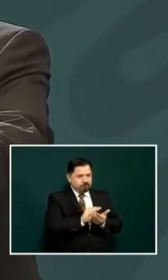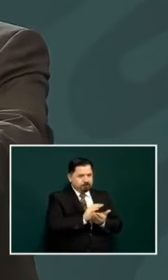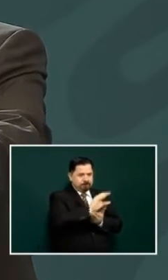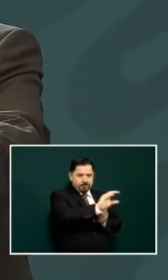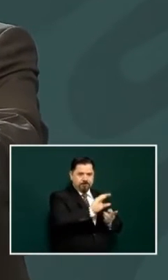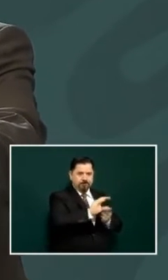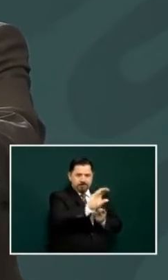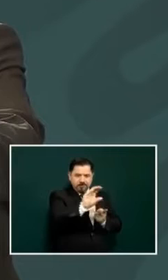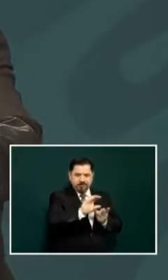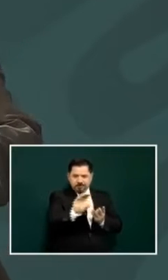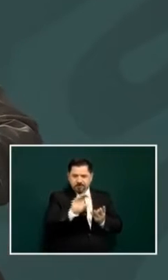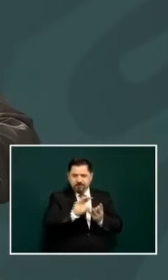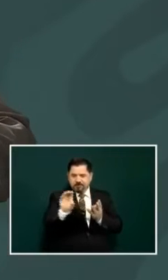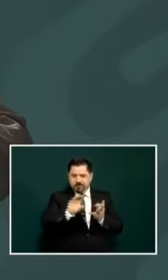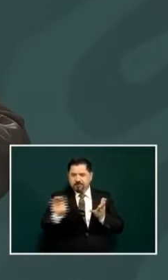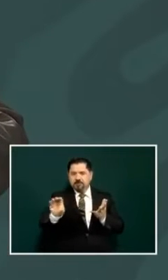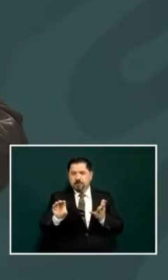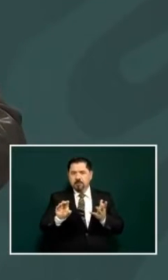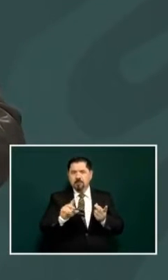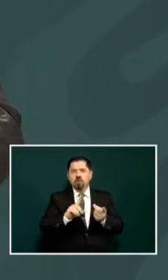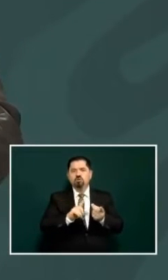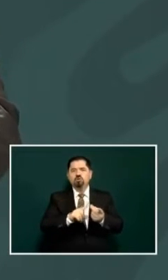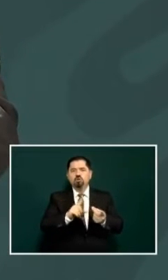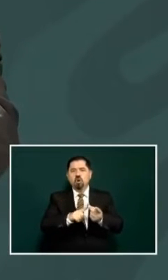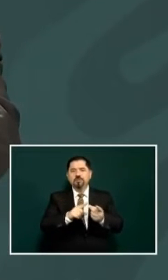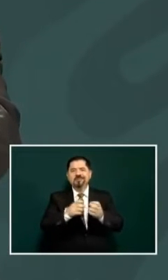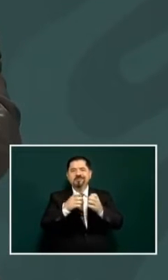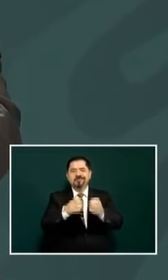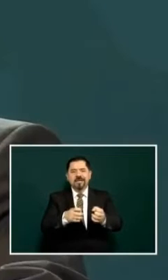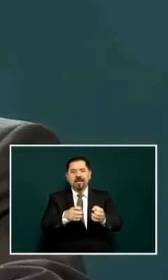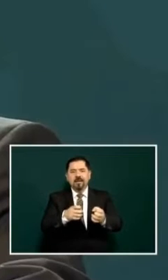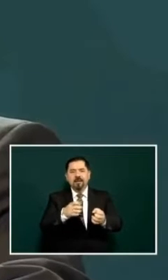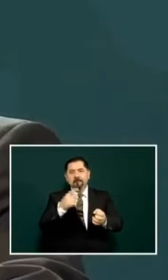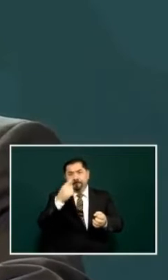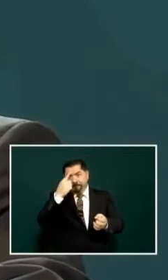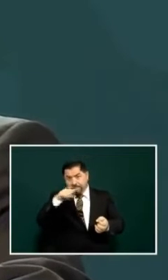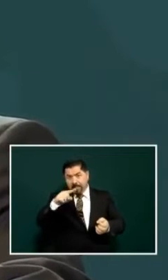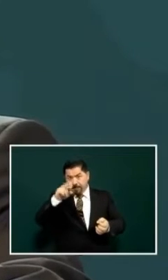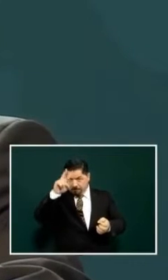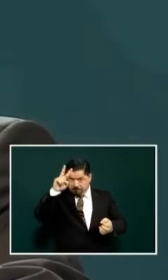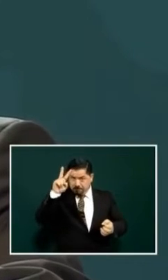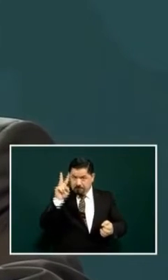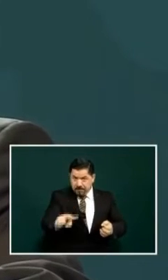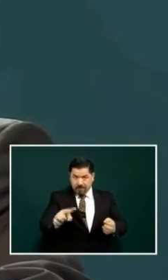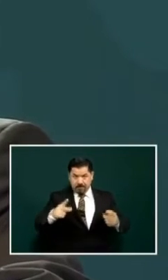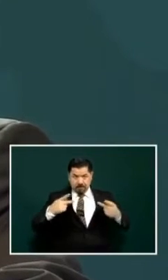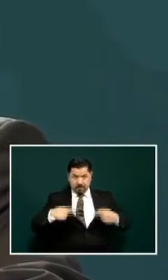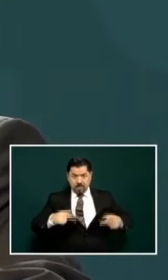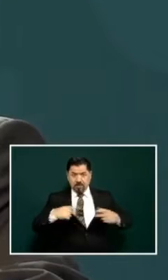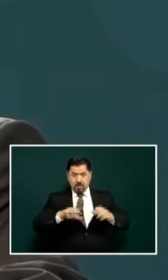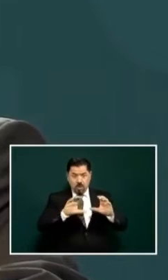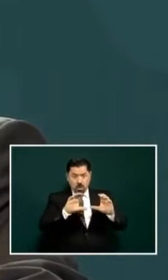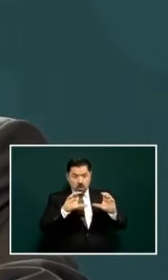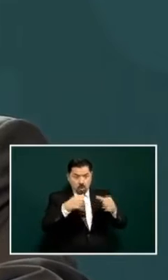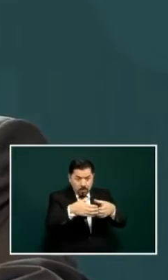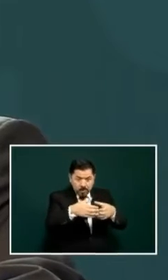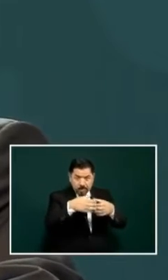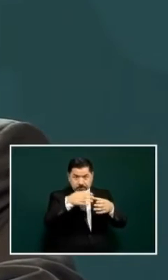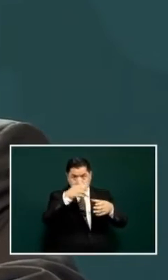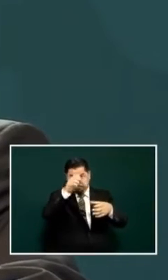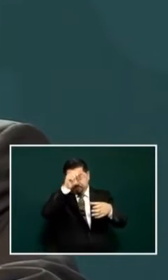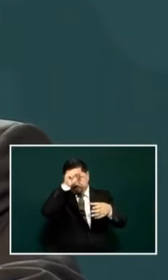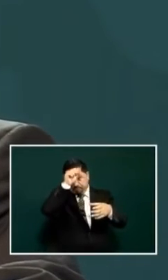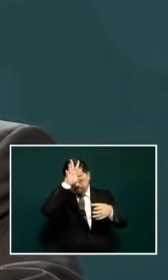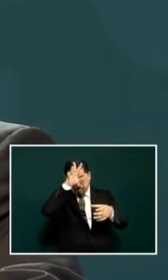and they would not invest it in helping support the mining